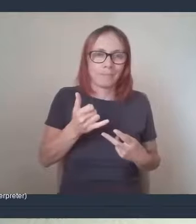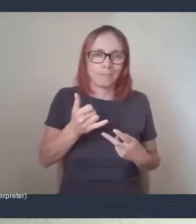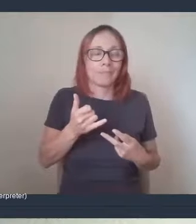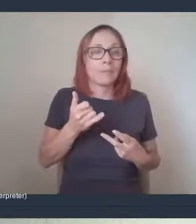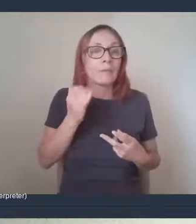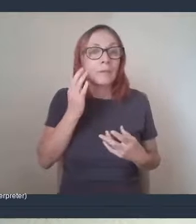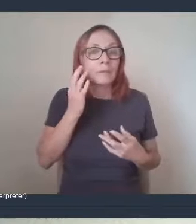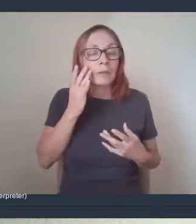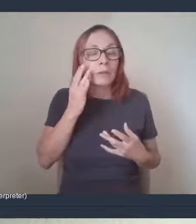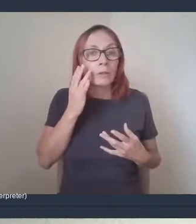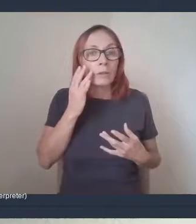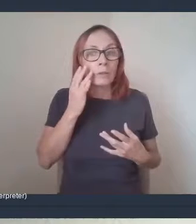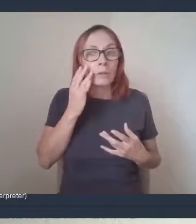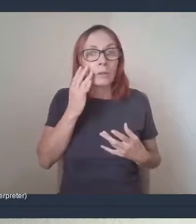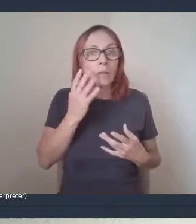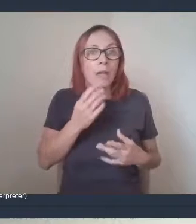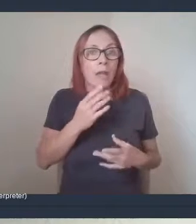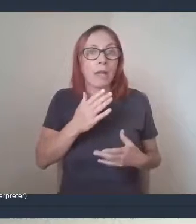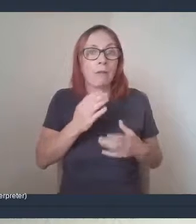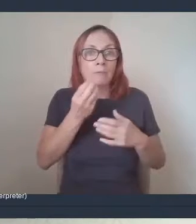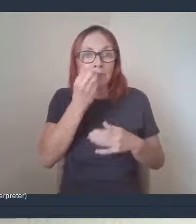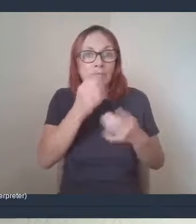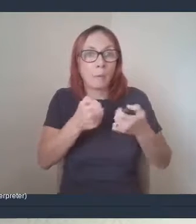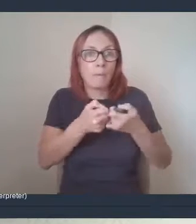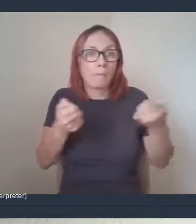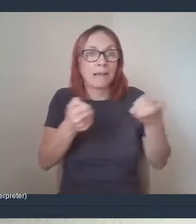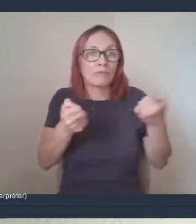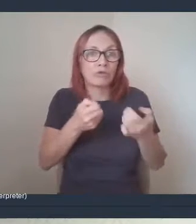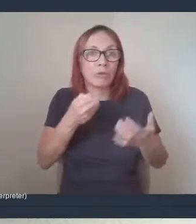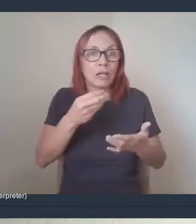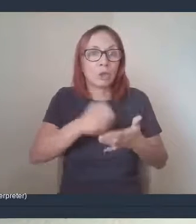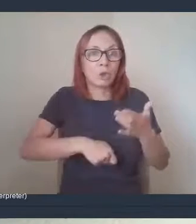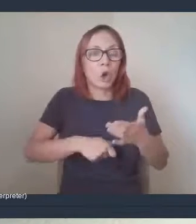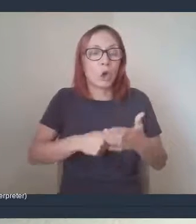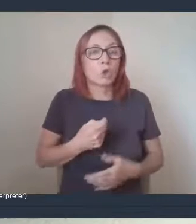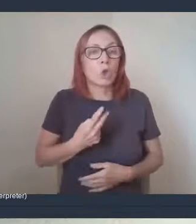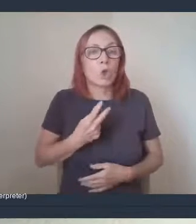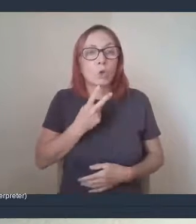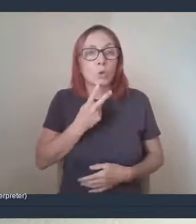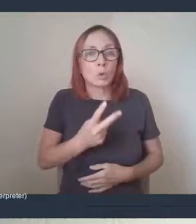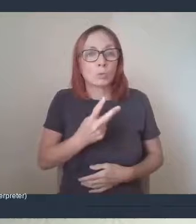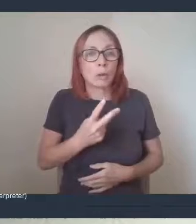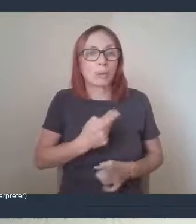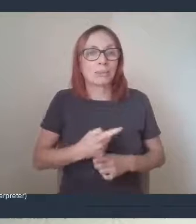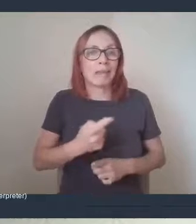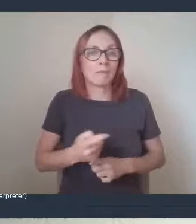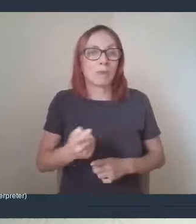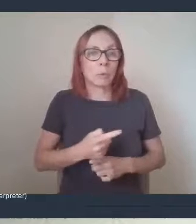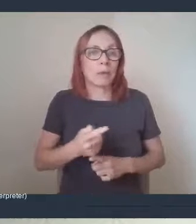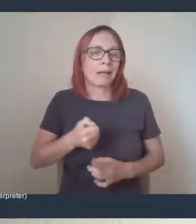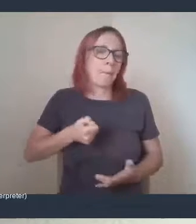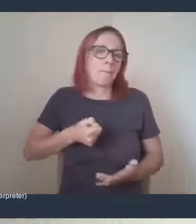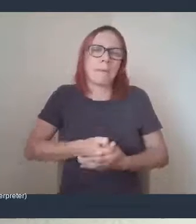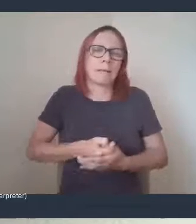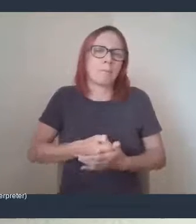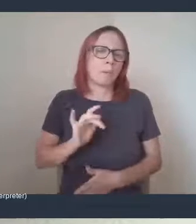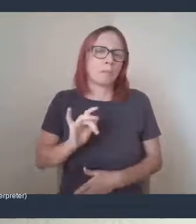it costs £2 per week and you get a minimum of 10 items and it's usually a lot more than that.